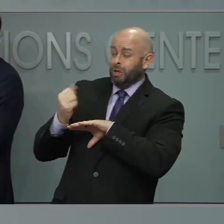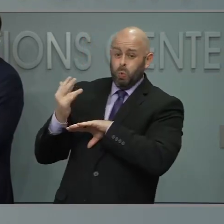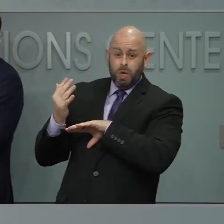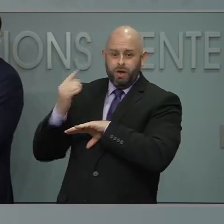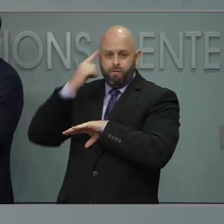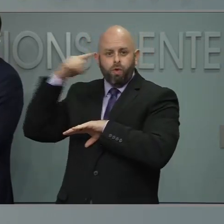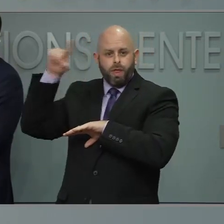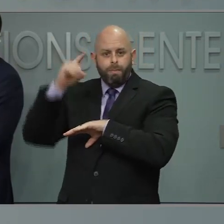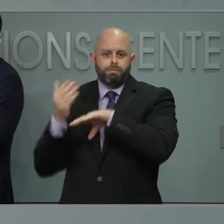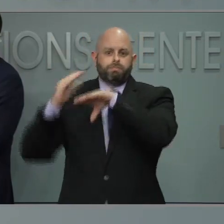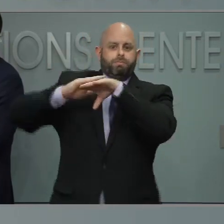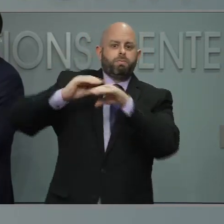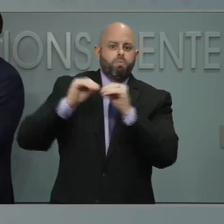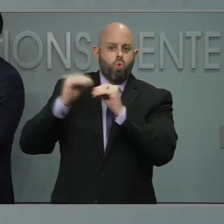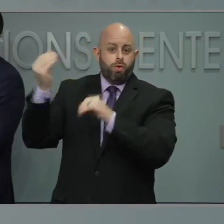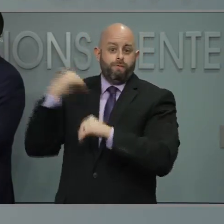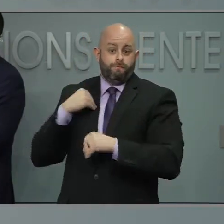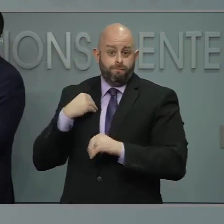continue to increase.